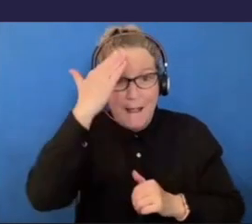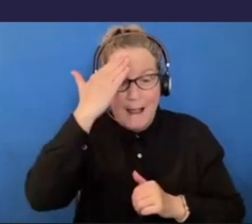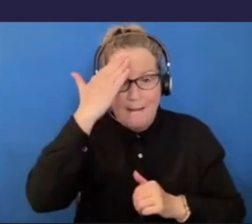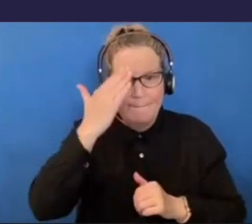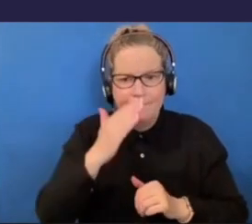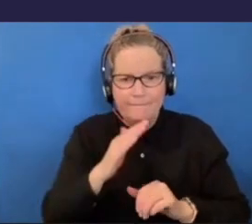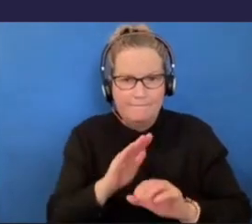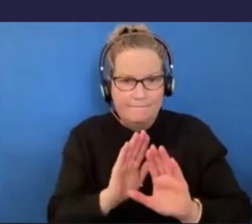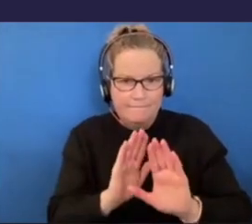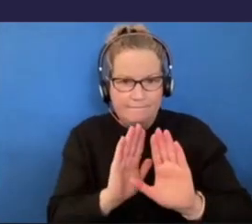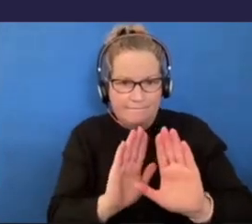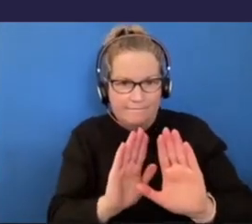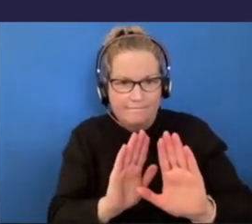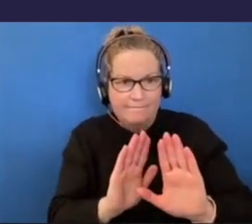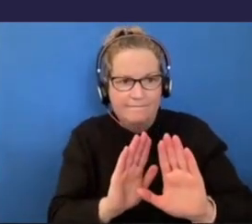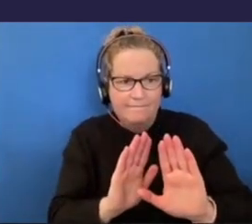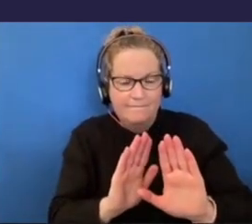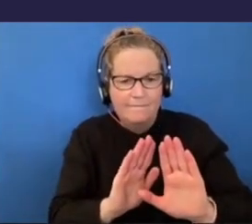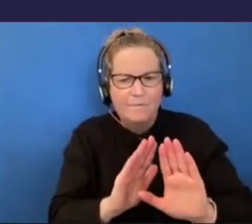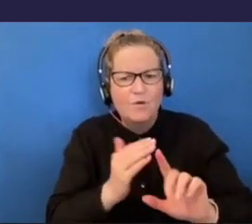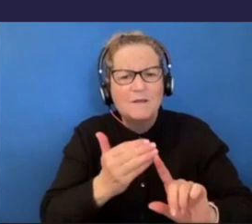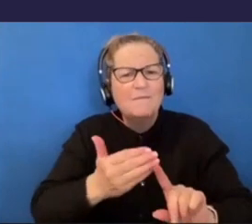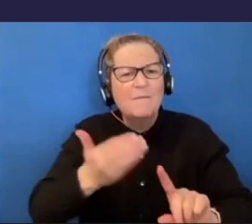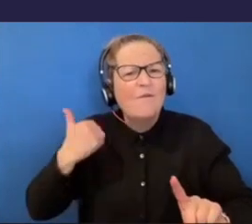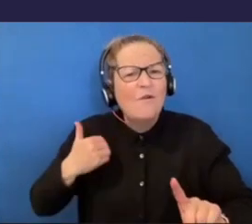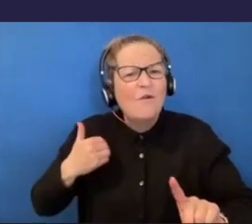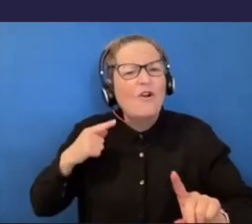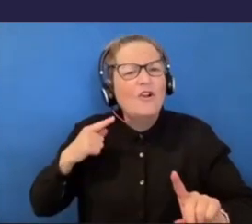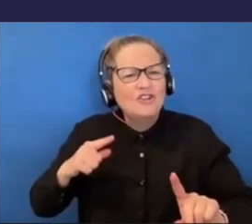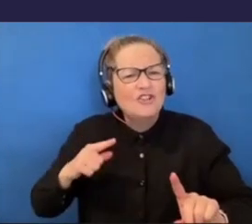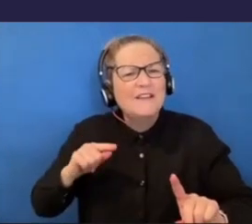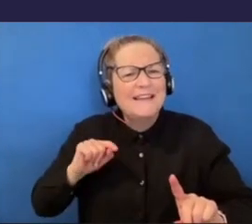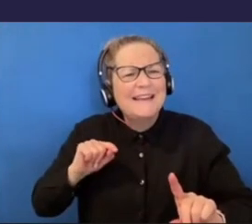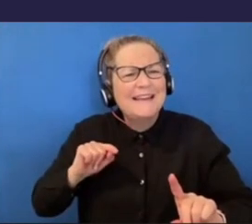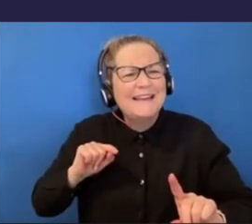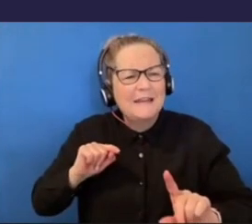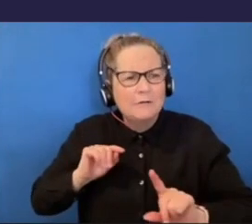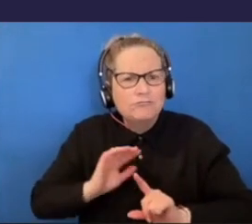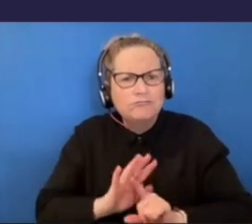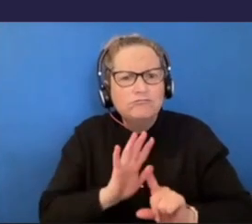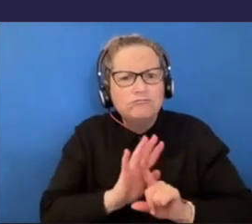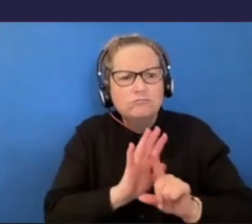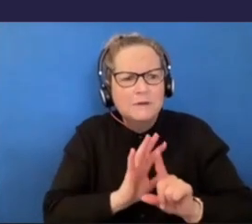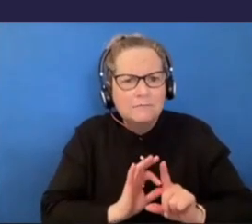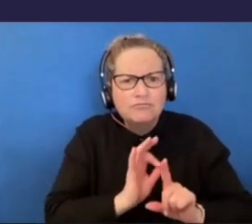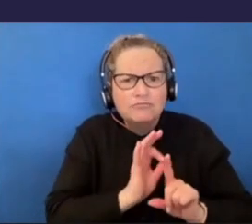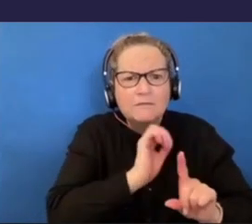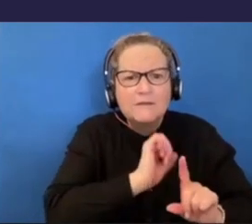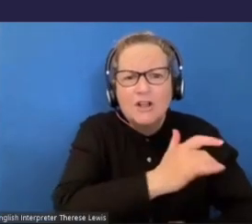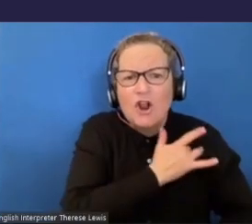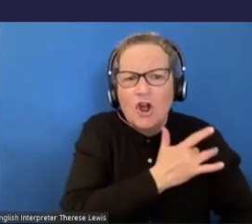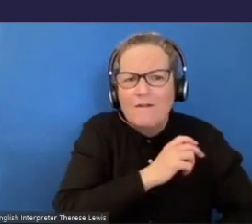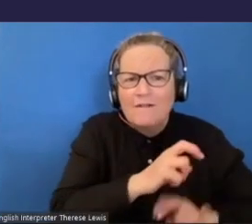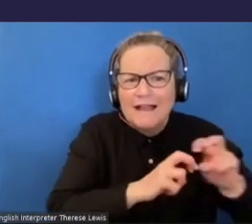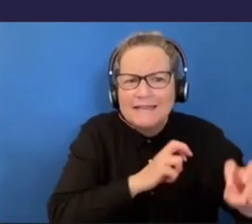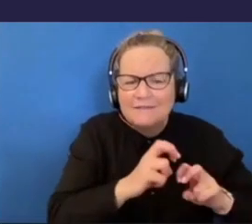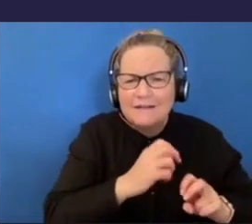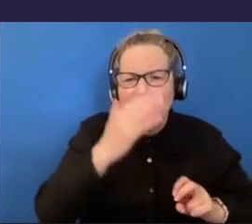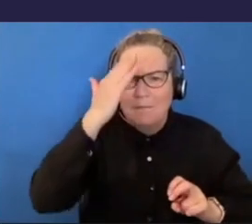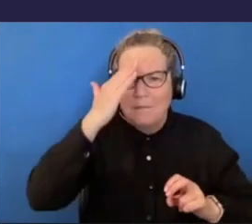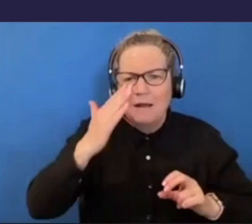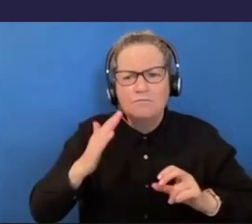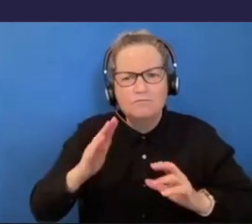been the predominant driver of, of Jacob's, um, progression in a lot of his life's activities. So